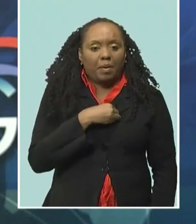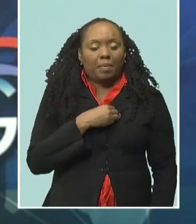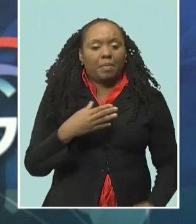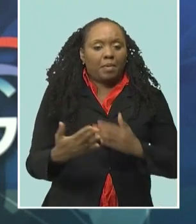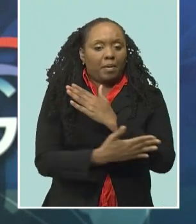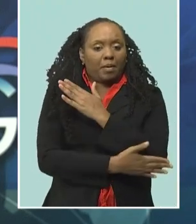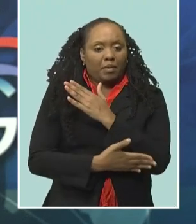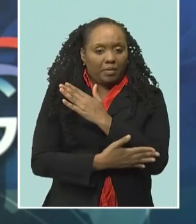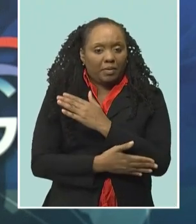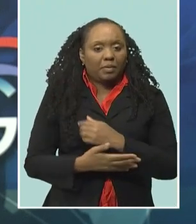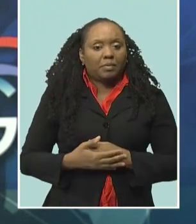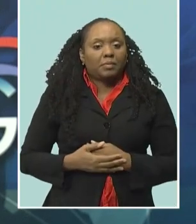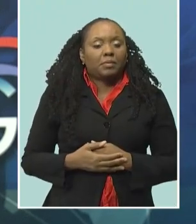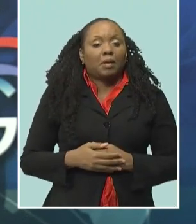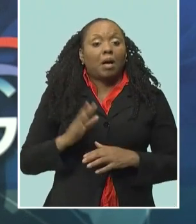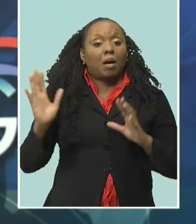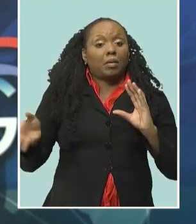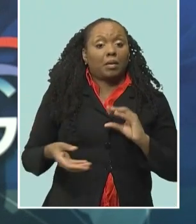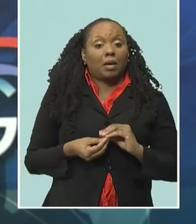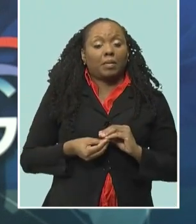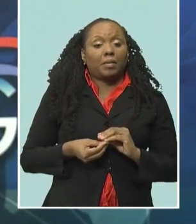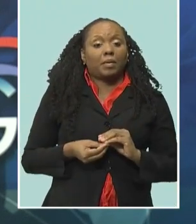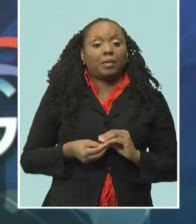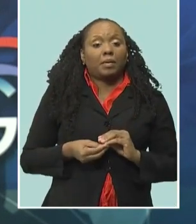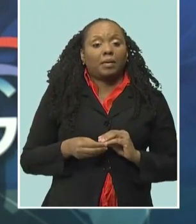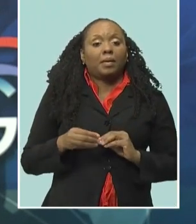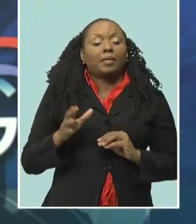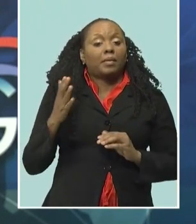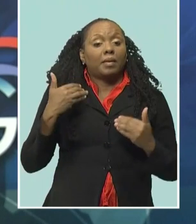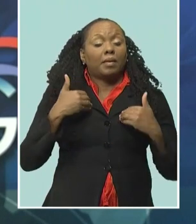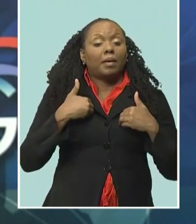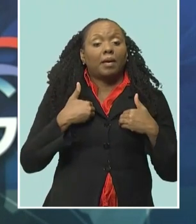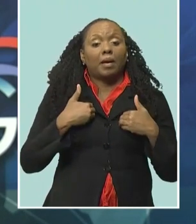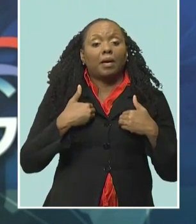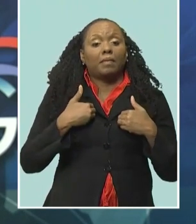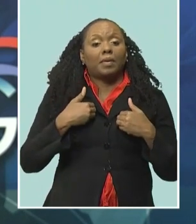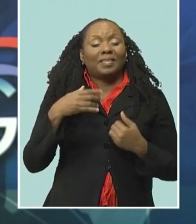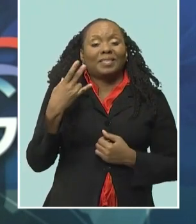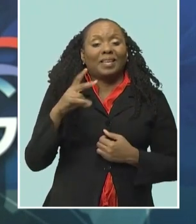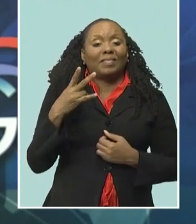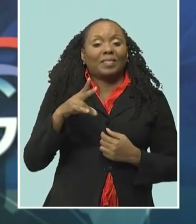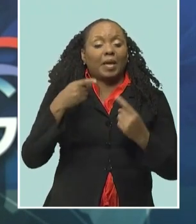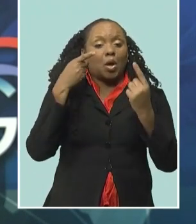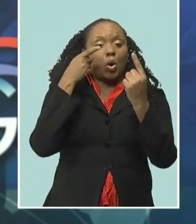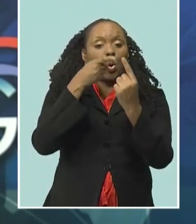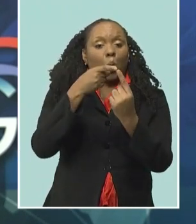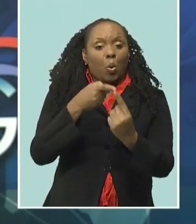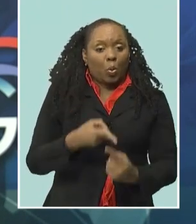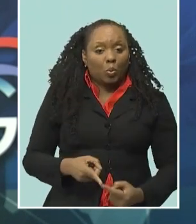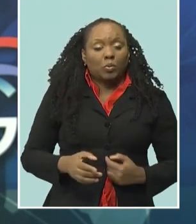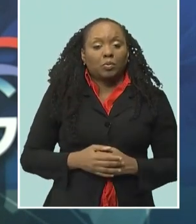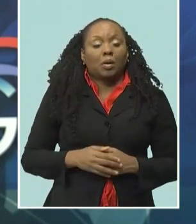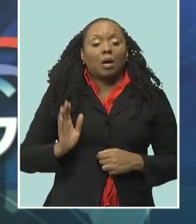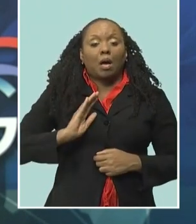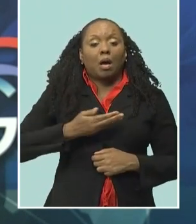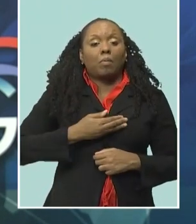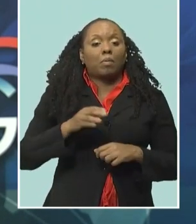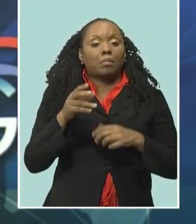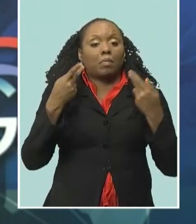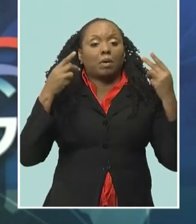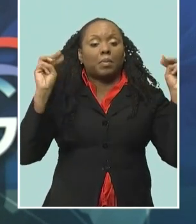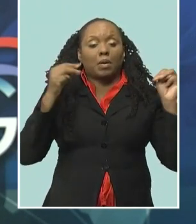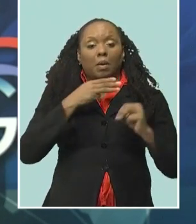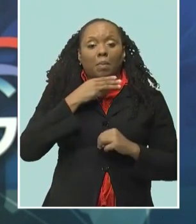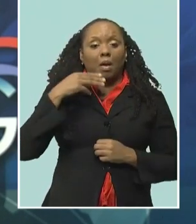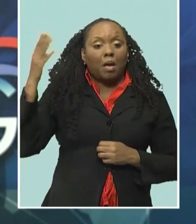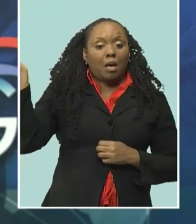Goals by 2030. Prime Minister Mia Amor-Motley, who is also the co-chair of the Sustainable Development Goals Advocates Group, delivered